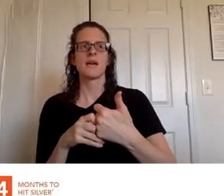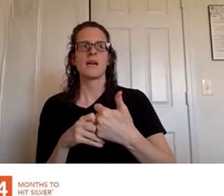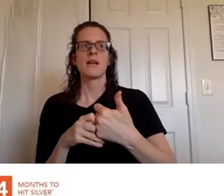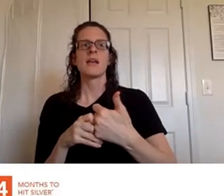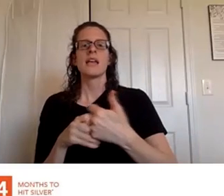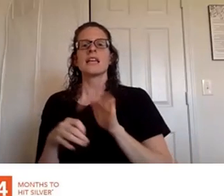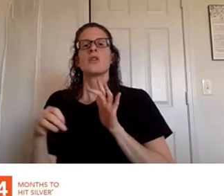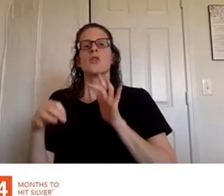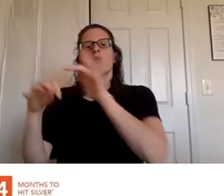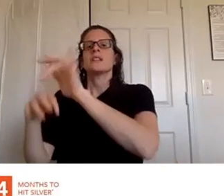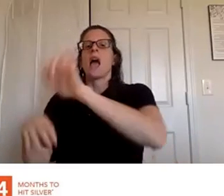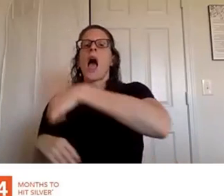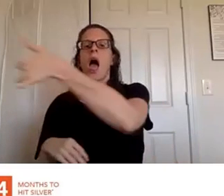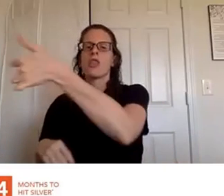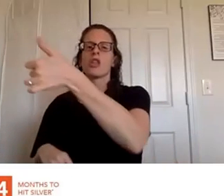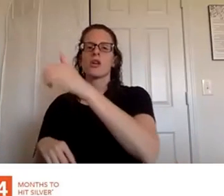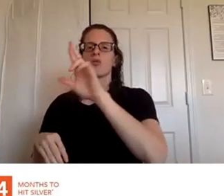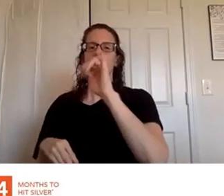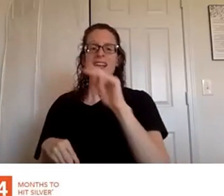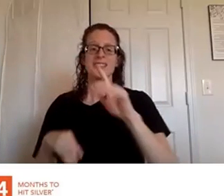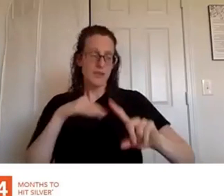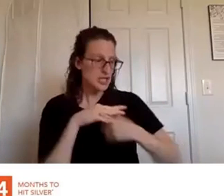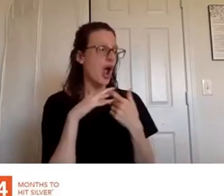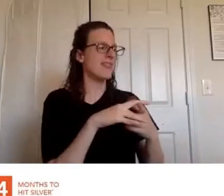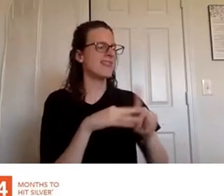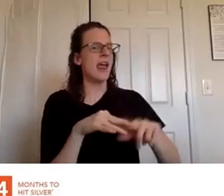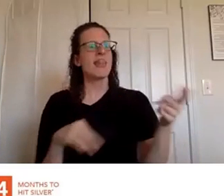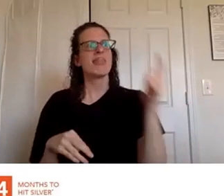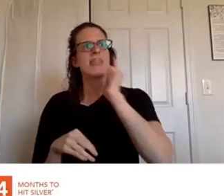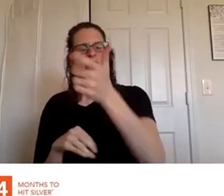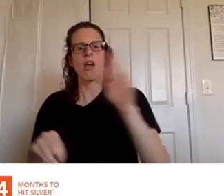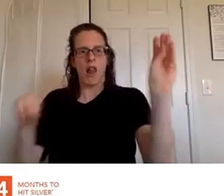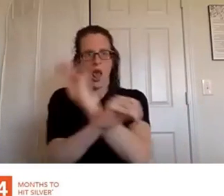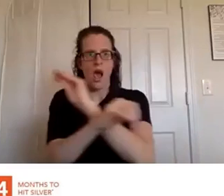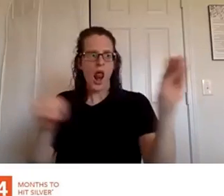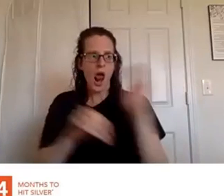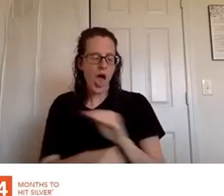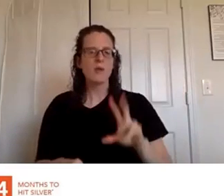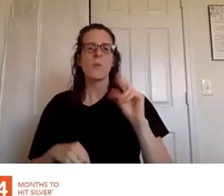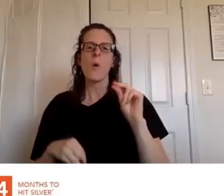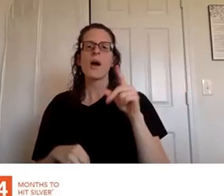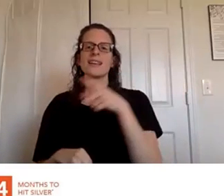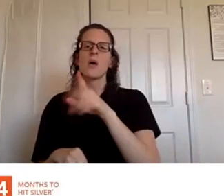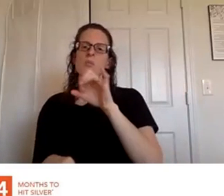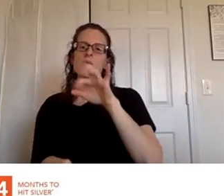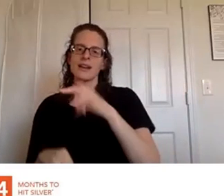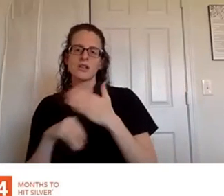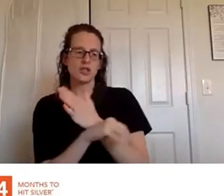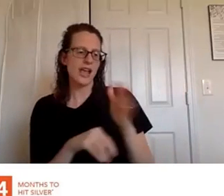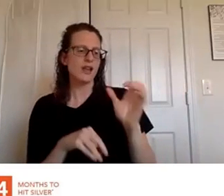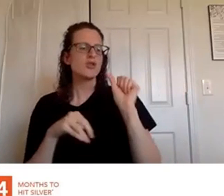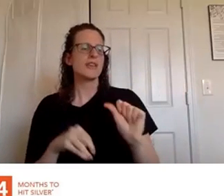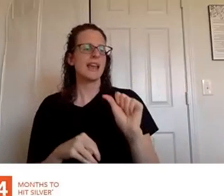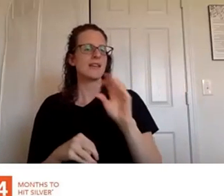and start planning ahead that way um and that's what britney was talking about like you can place people sponsor and